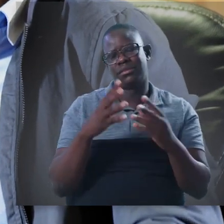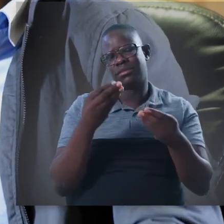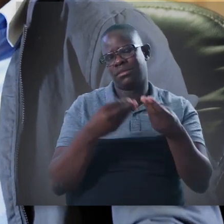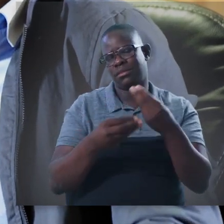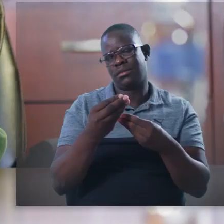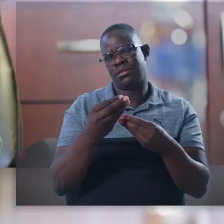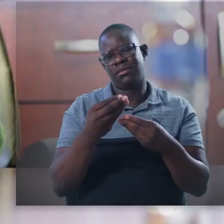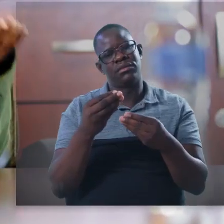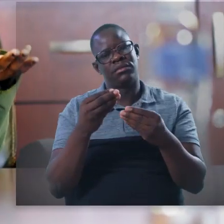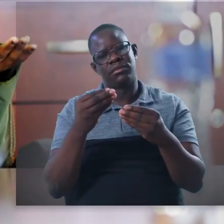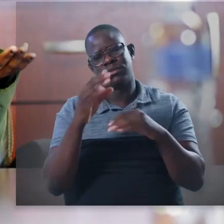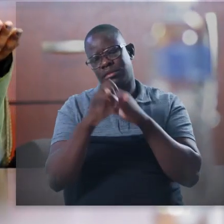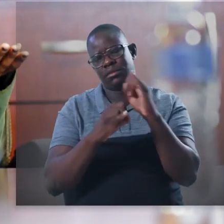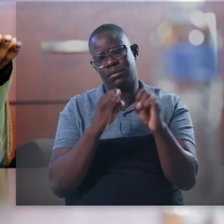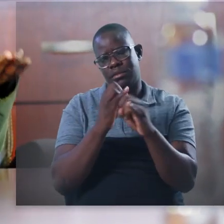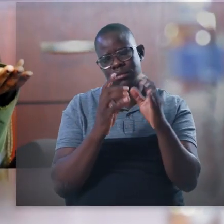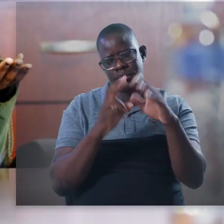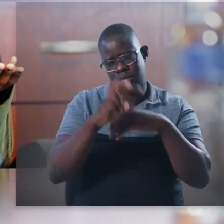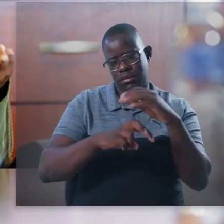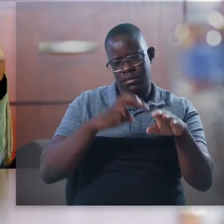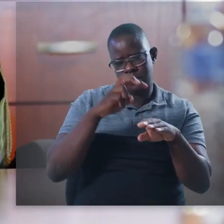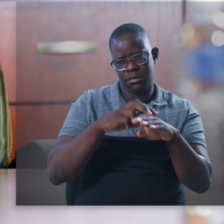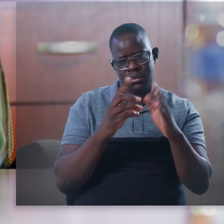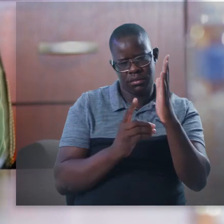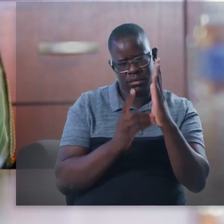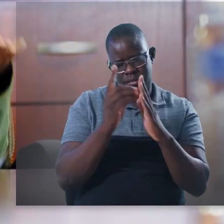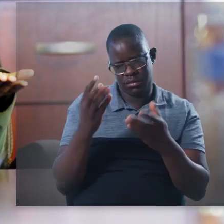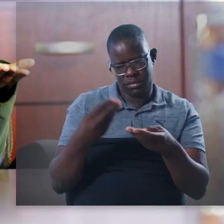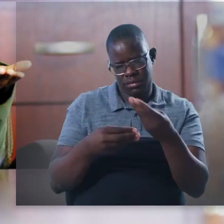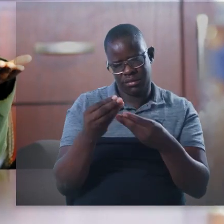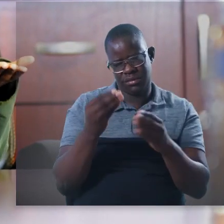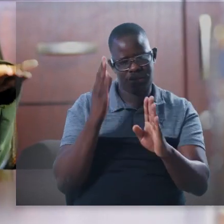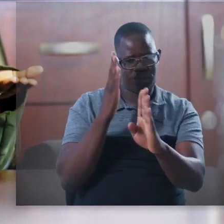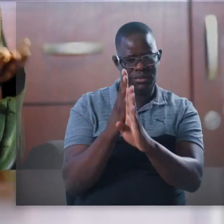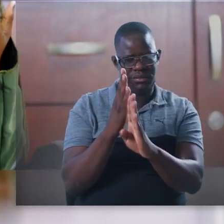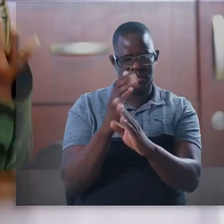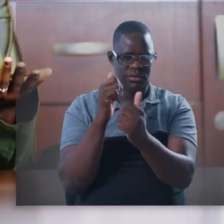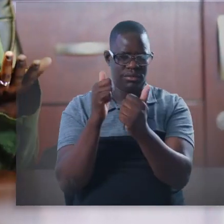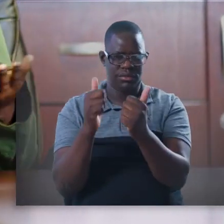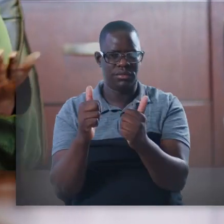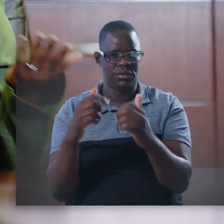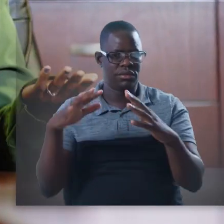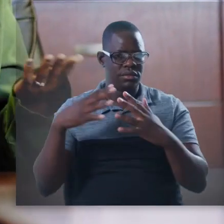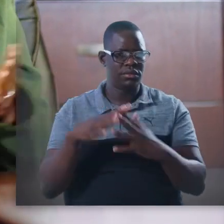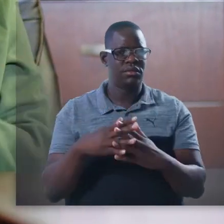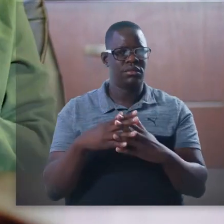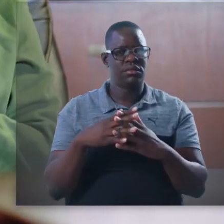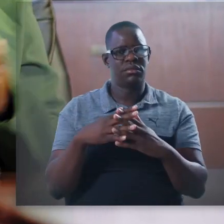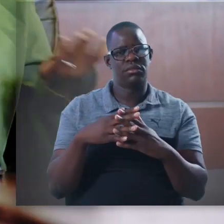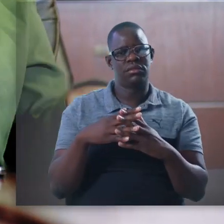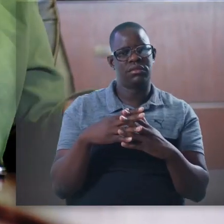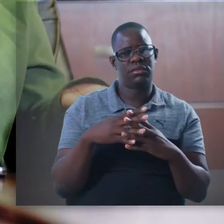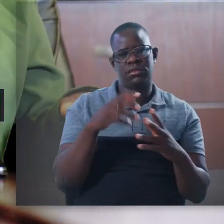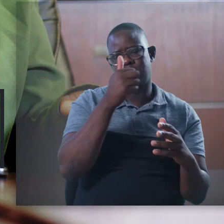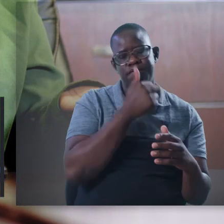in industries. I know mixed economies around the world are making use of National Development Plans to ensure that the economies are moving